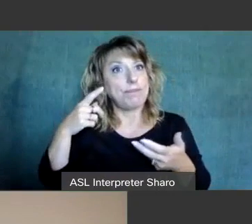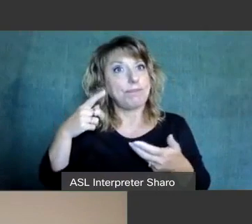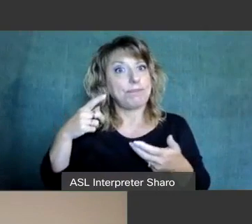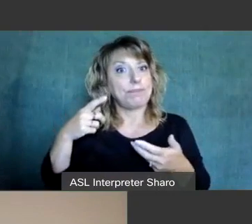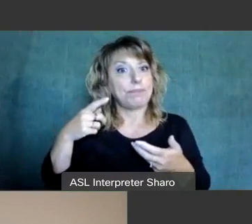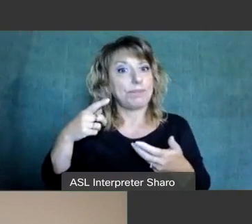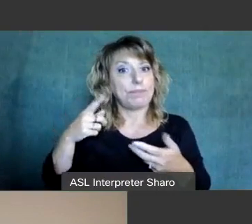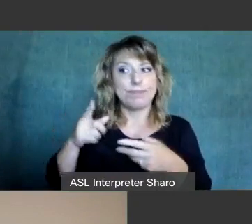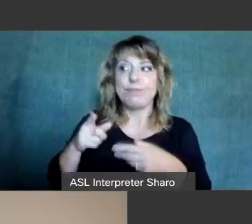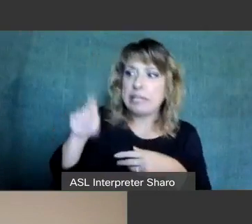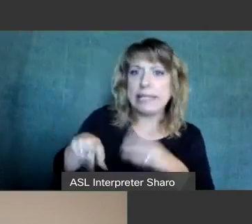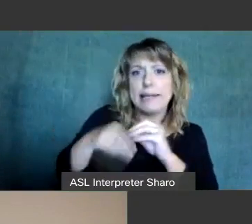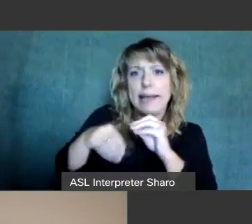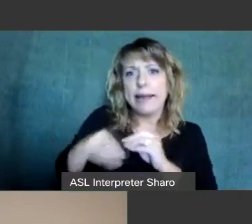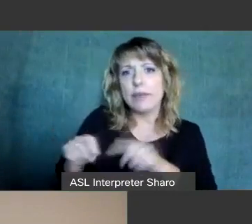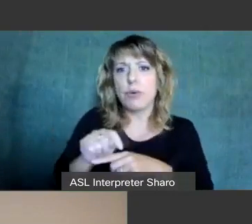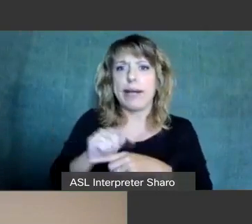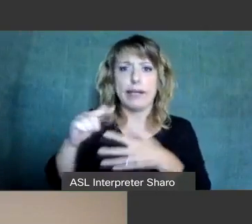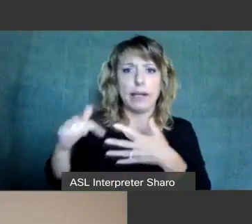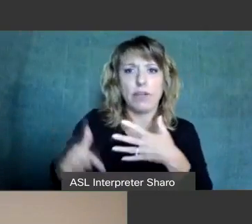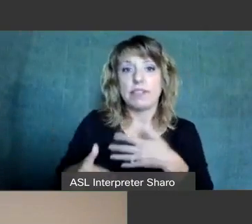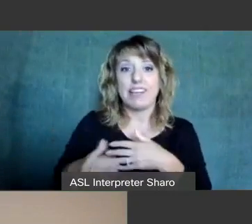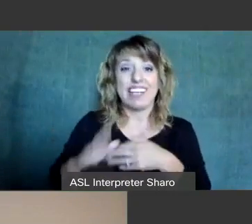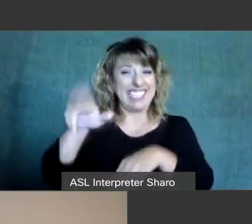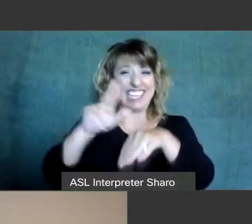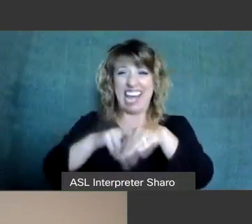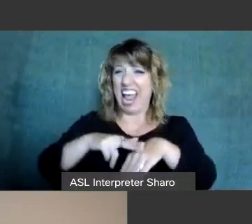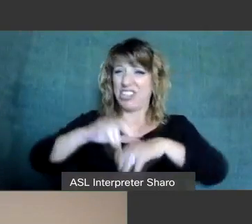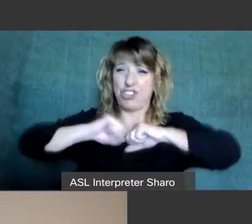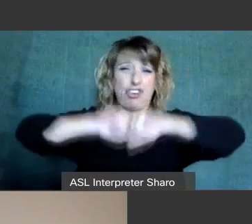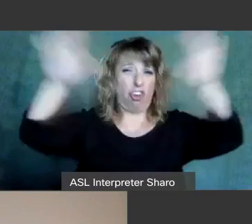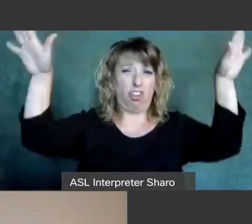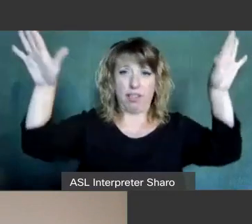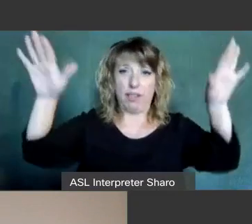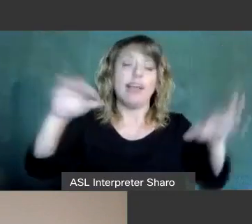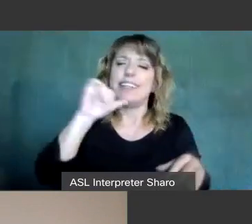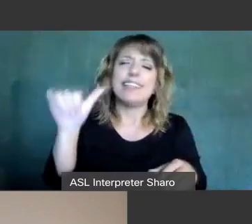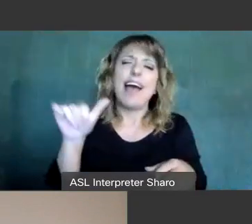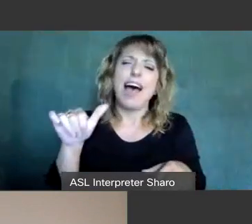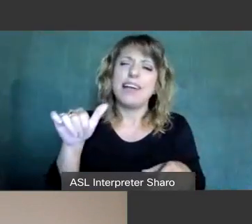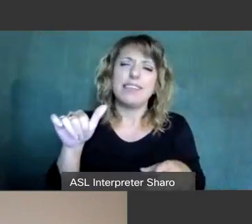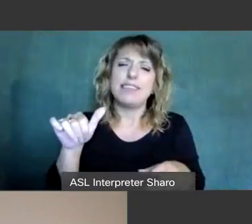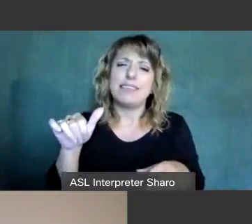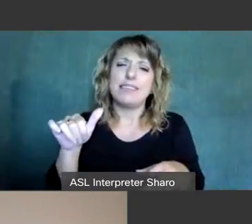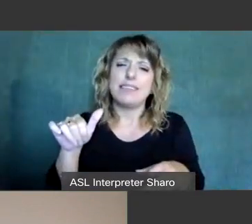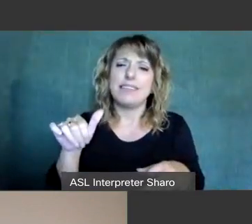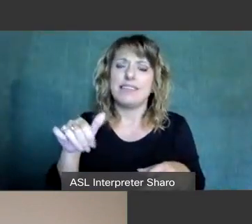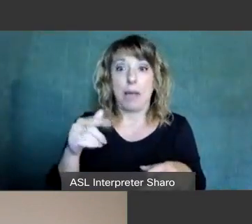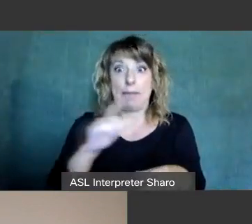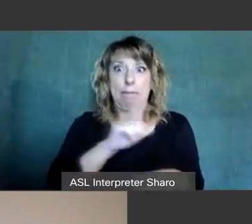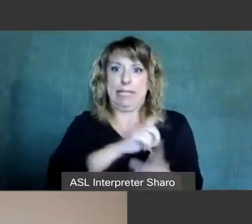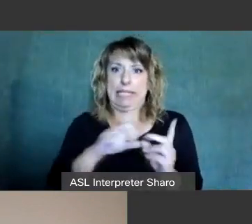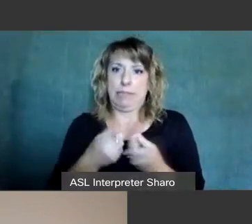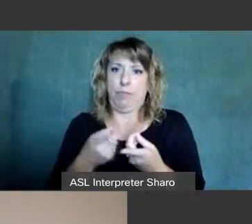additional training and again national headlines not the kind of headlines that that any police department wants